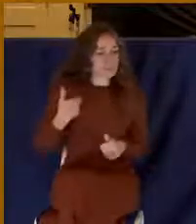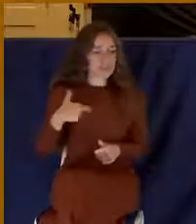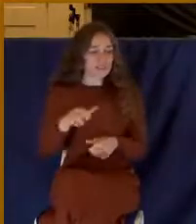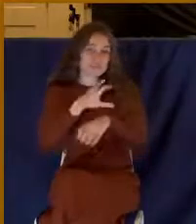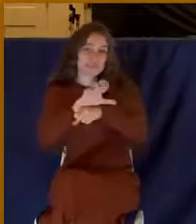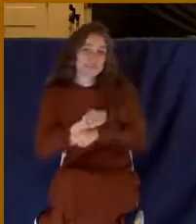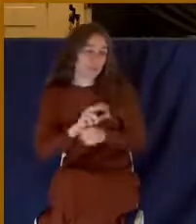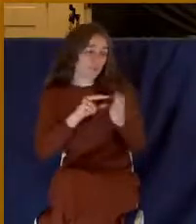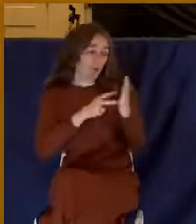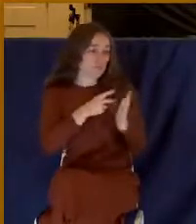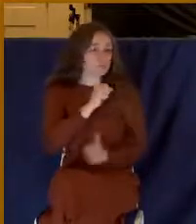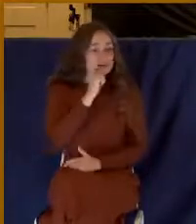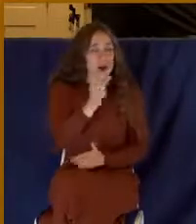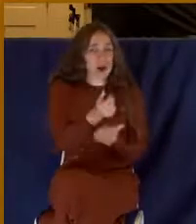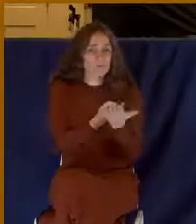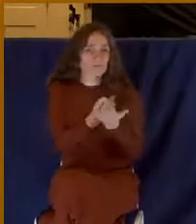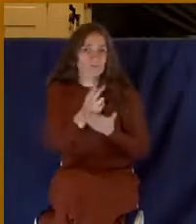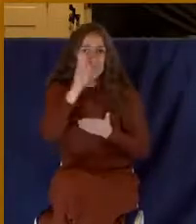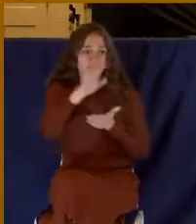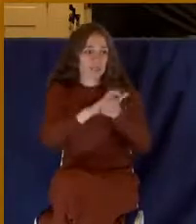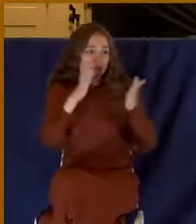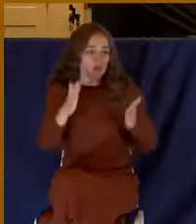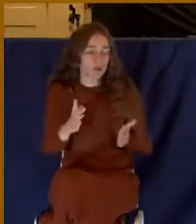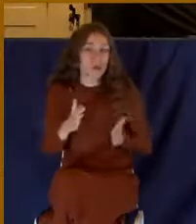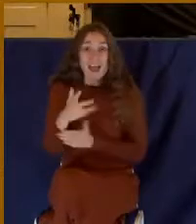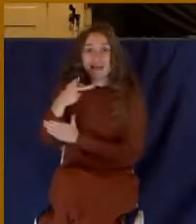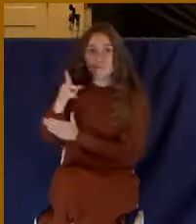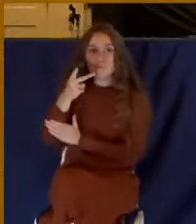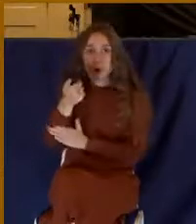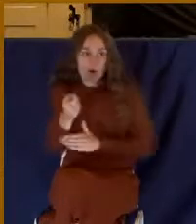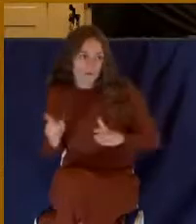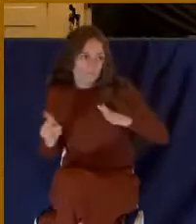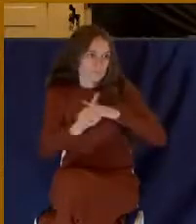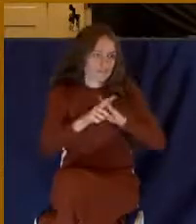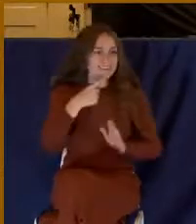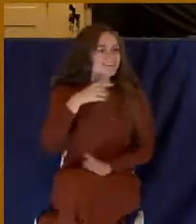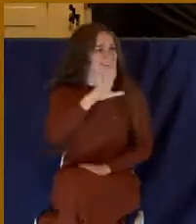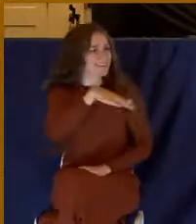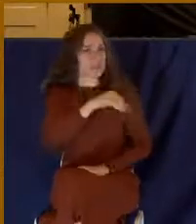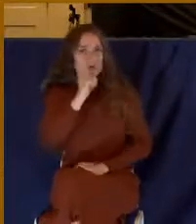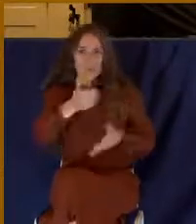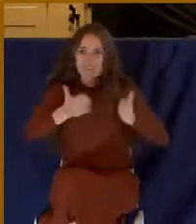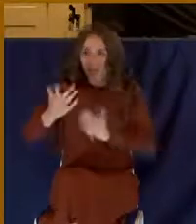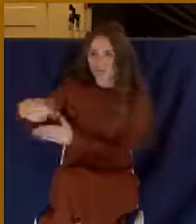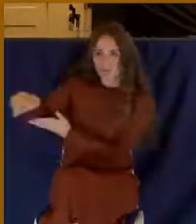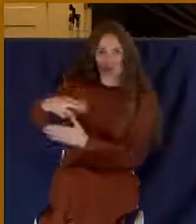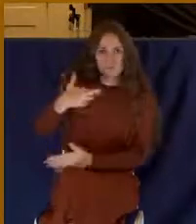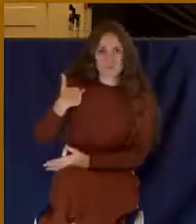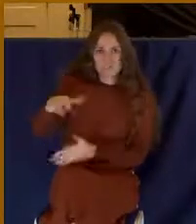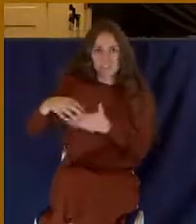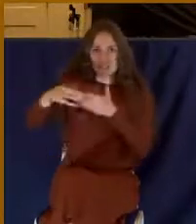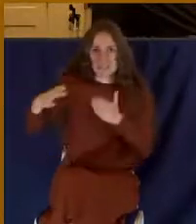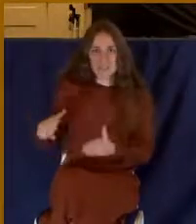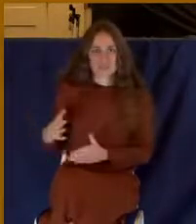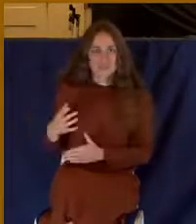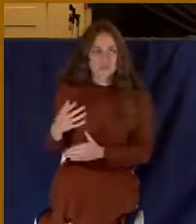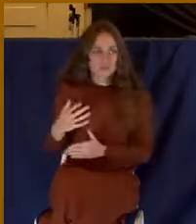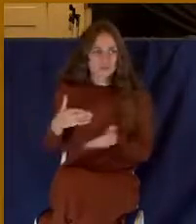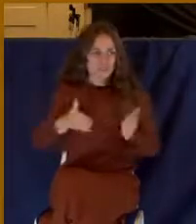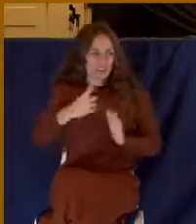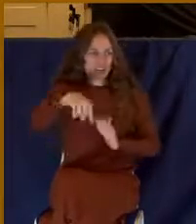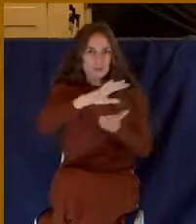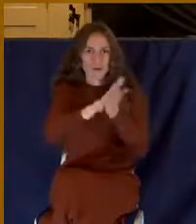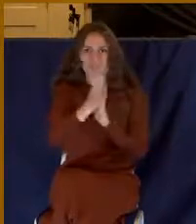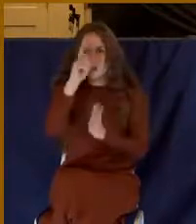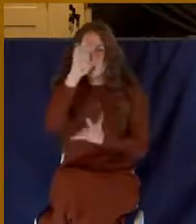And they're being judged. And Paul says, don't let anyone judge you in that way. Don't let anyone cause you to go back into the shadows. All of those